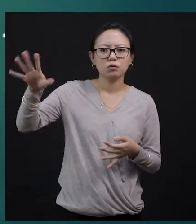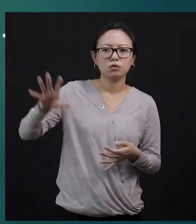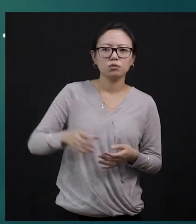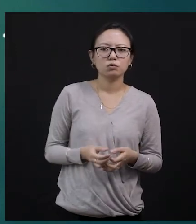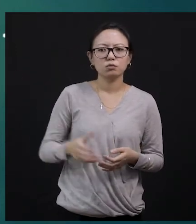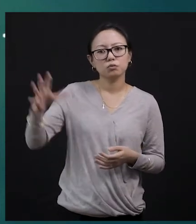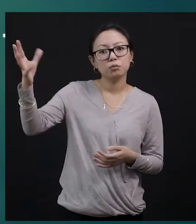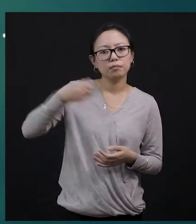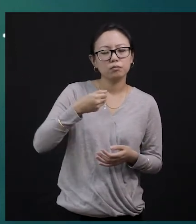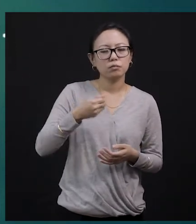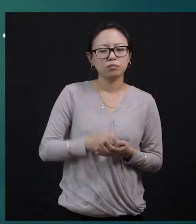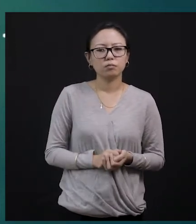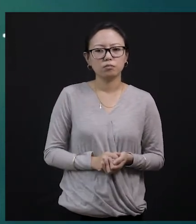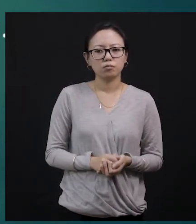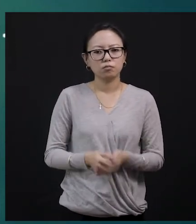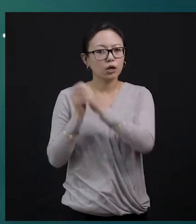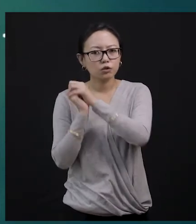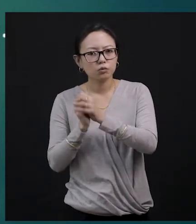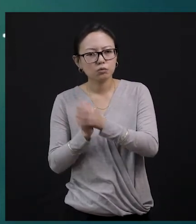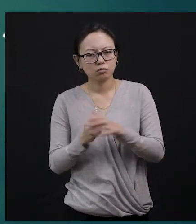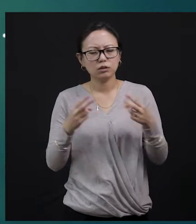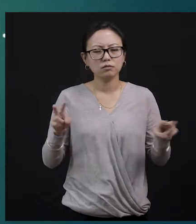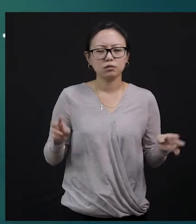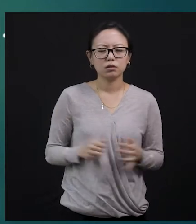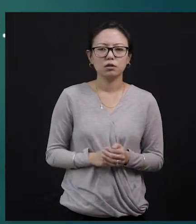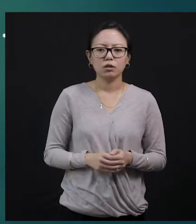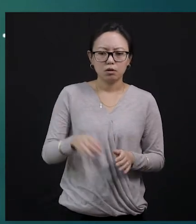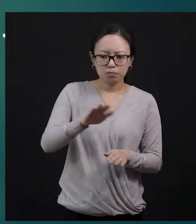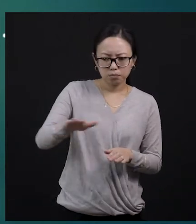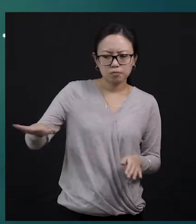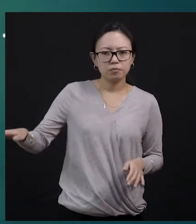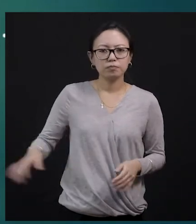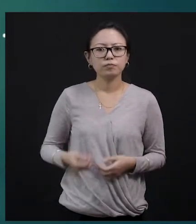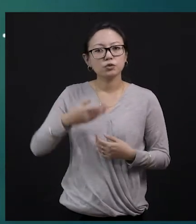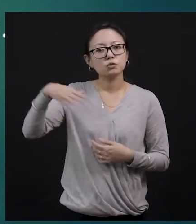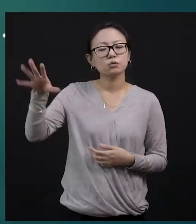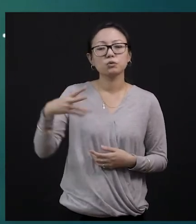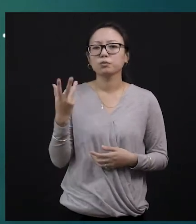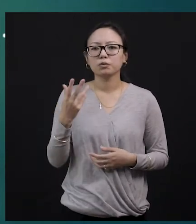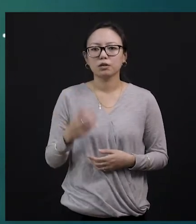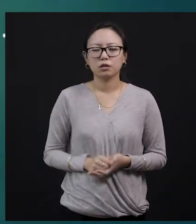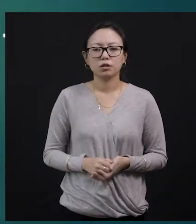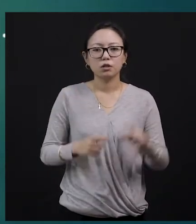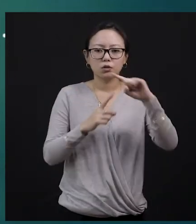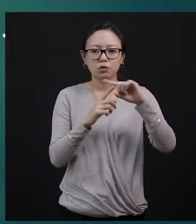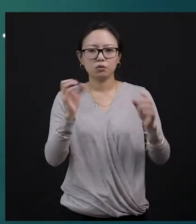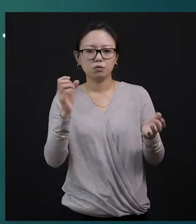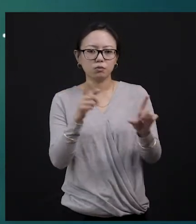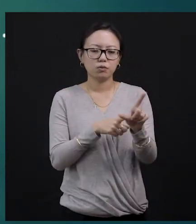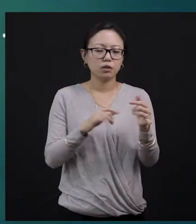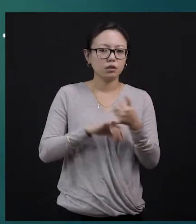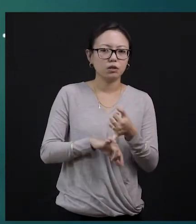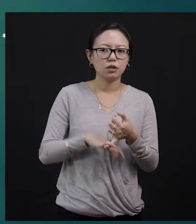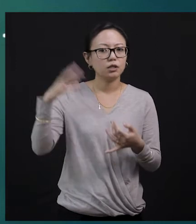And it varies from person to person. Your choices, what you like, may not be liked by your parents. What